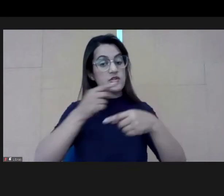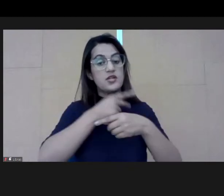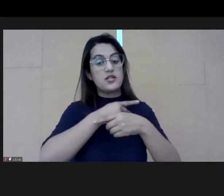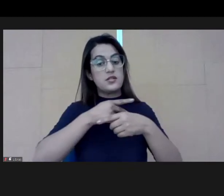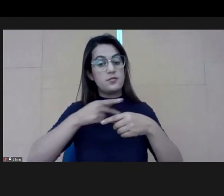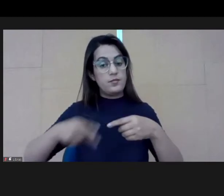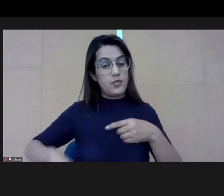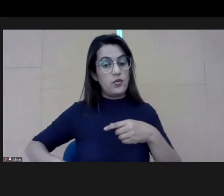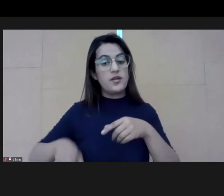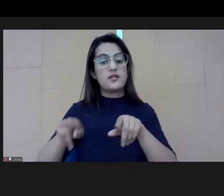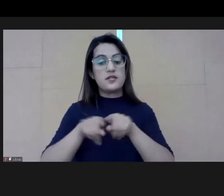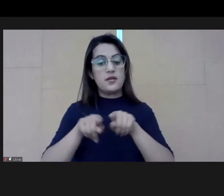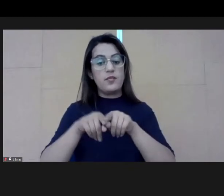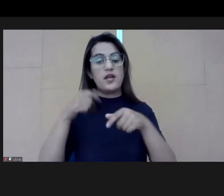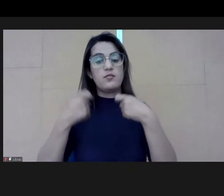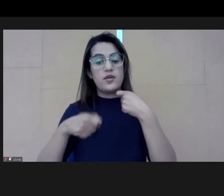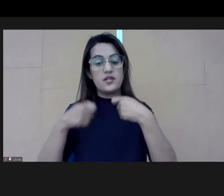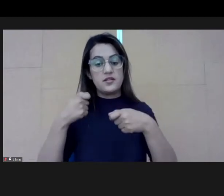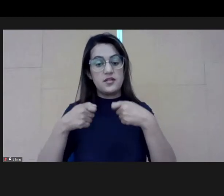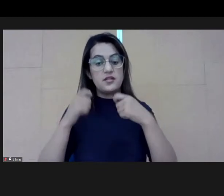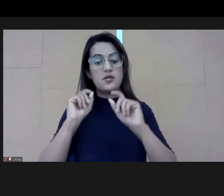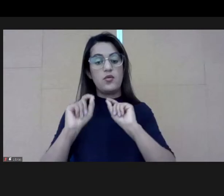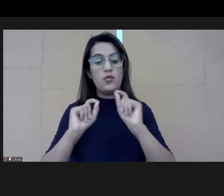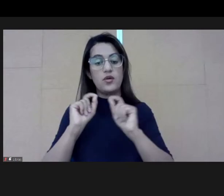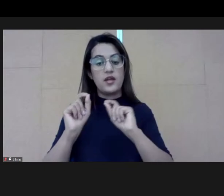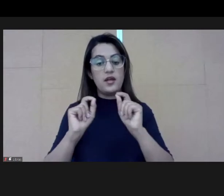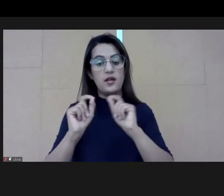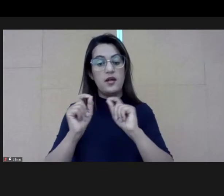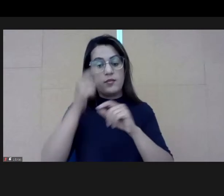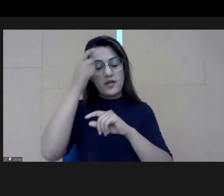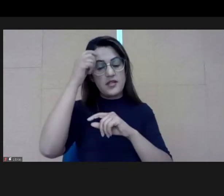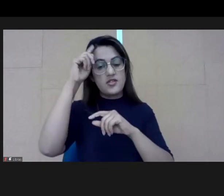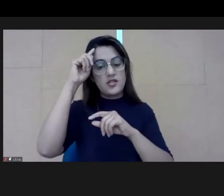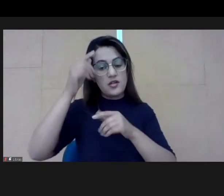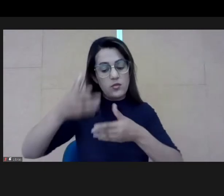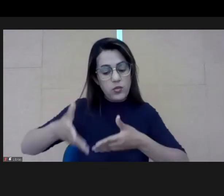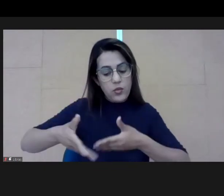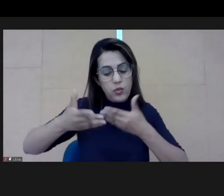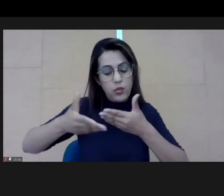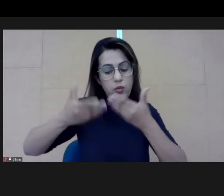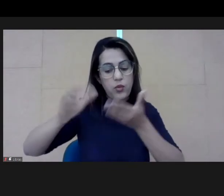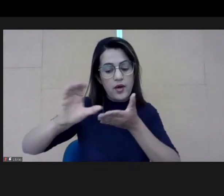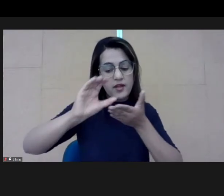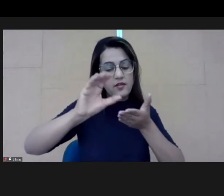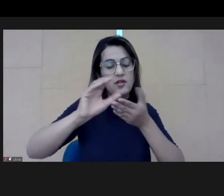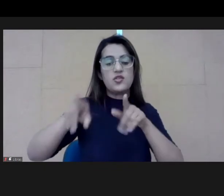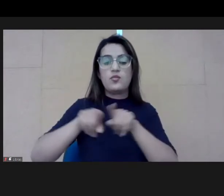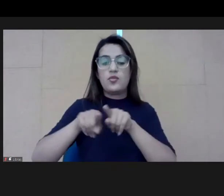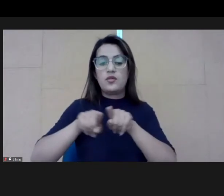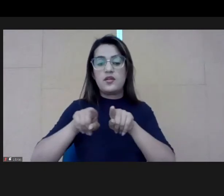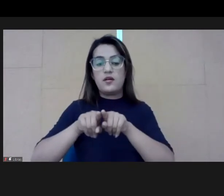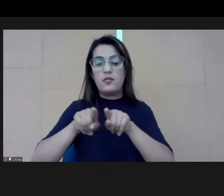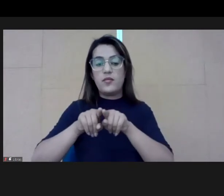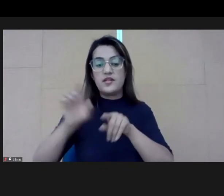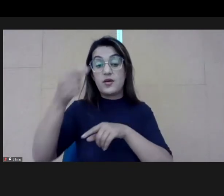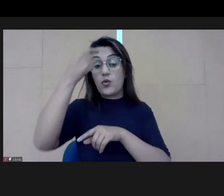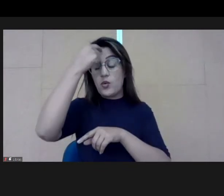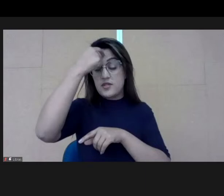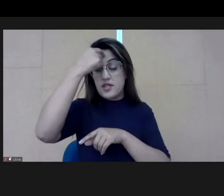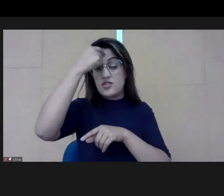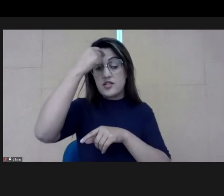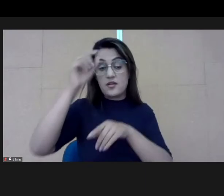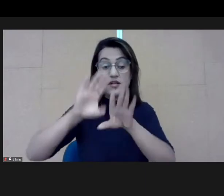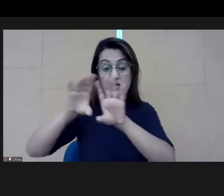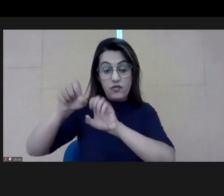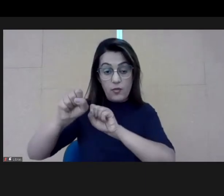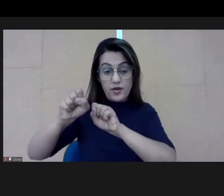the public policies have to be based on that. And we are investing a lot in this, in the school,